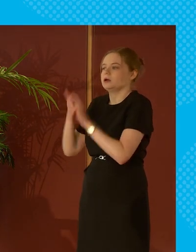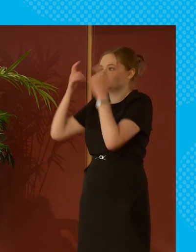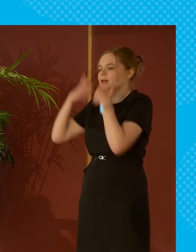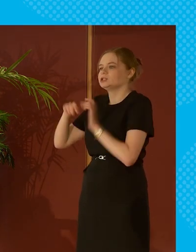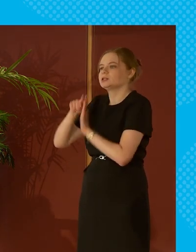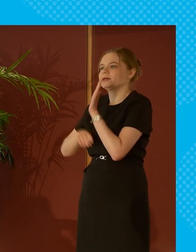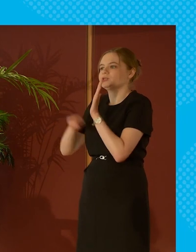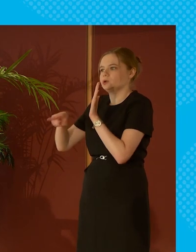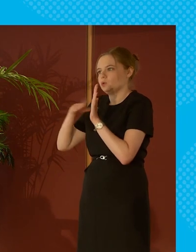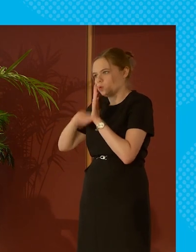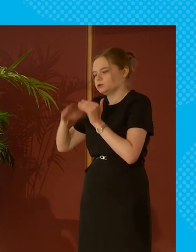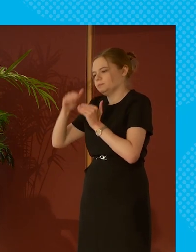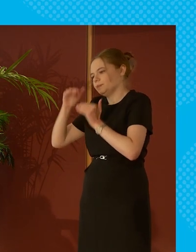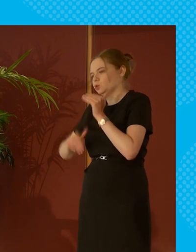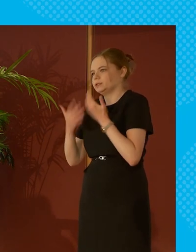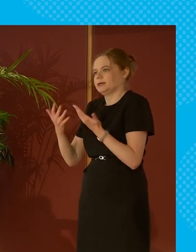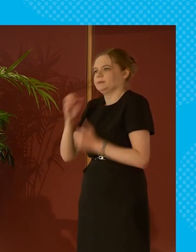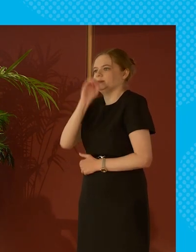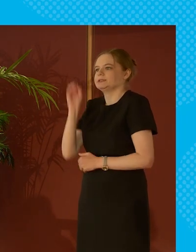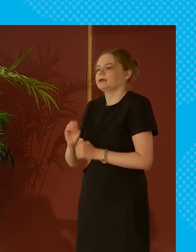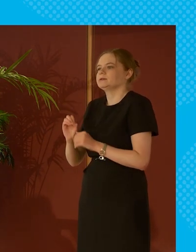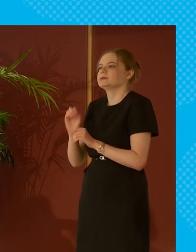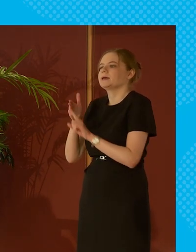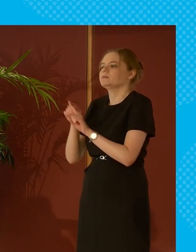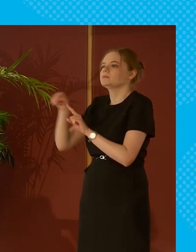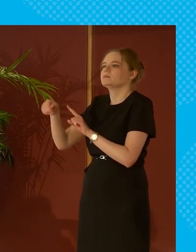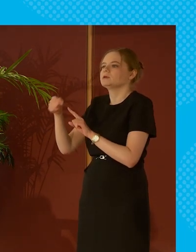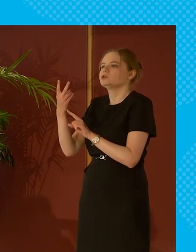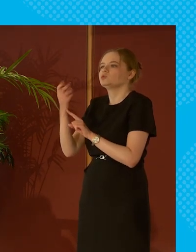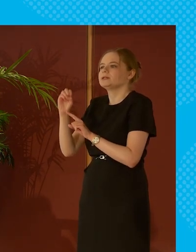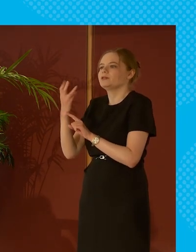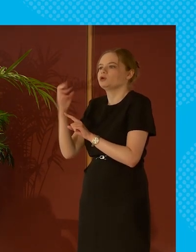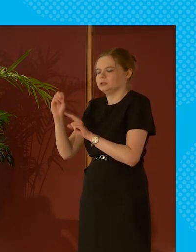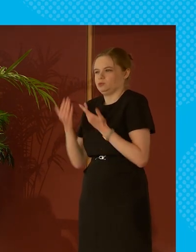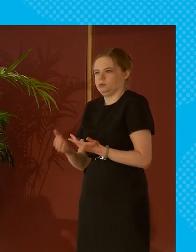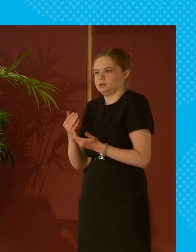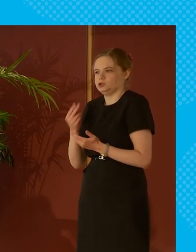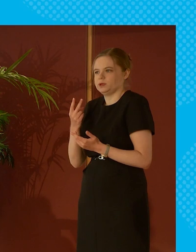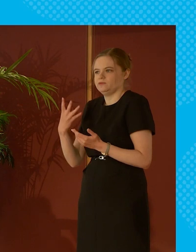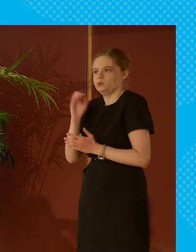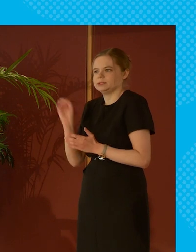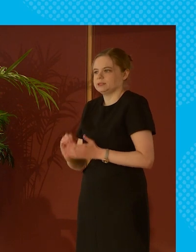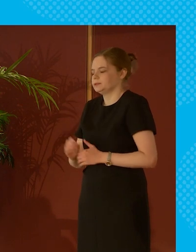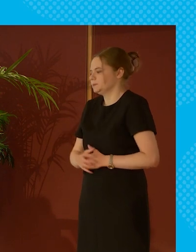in the legislation wants to be below 10% by 2030 and it's currently at 24%. So the next